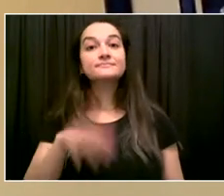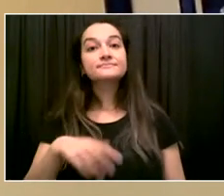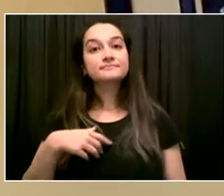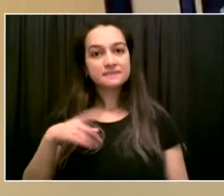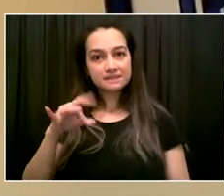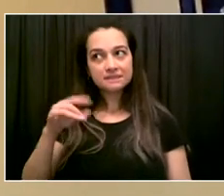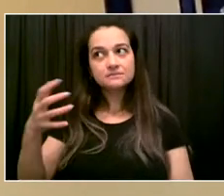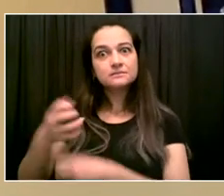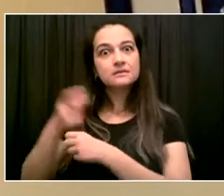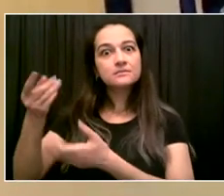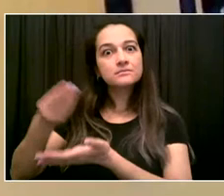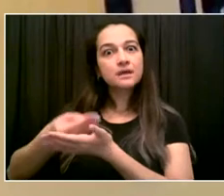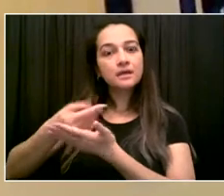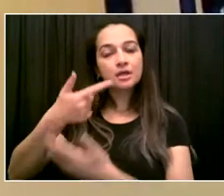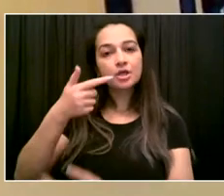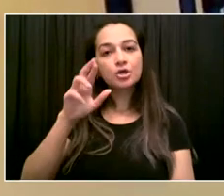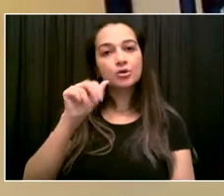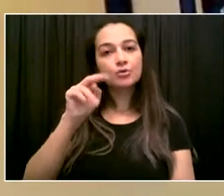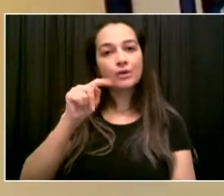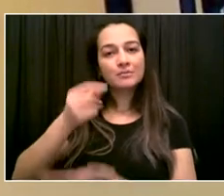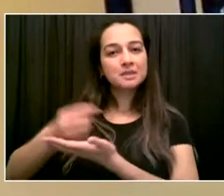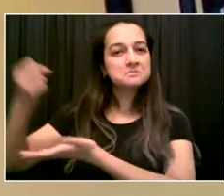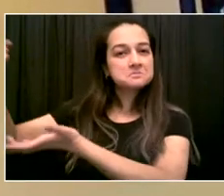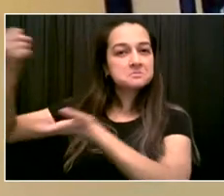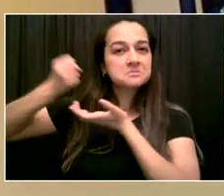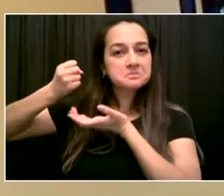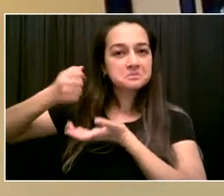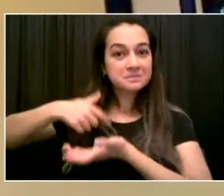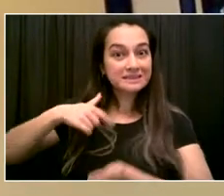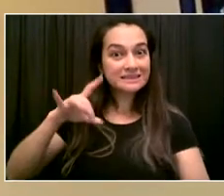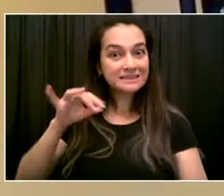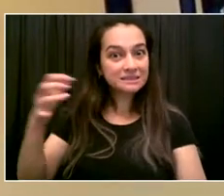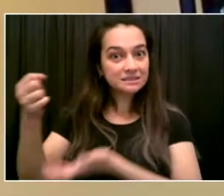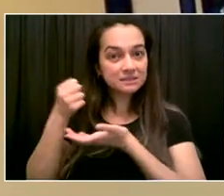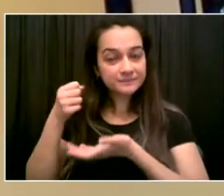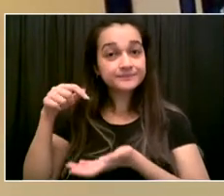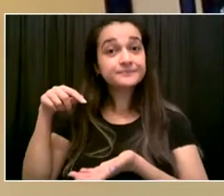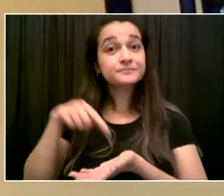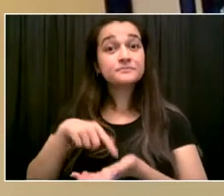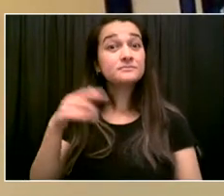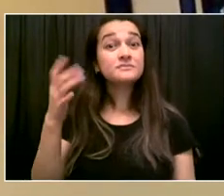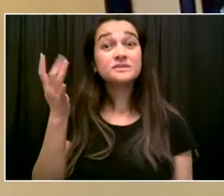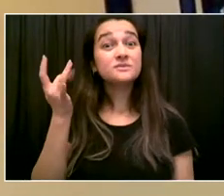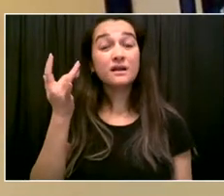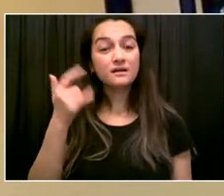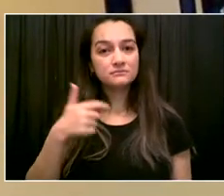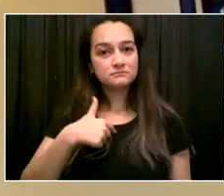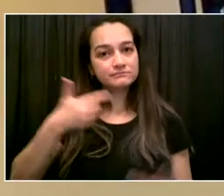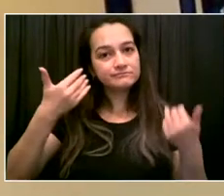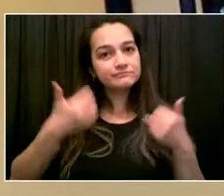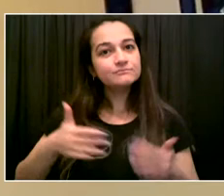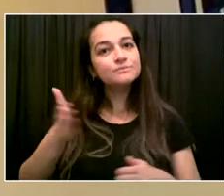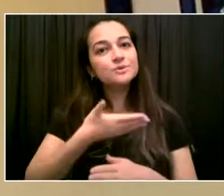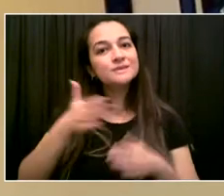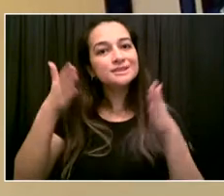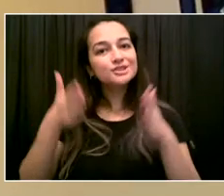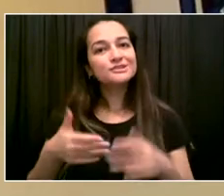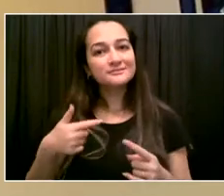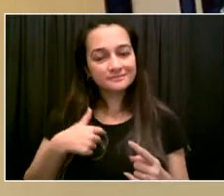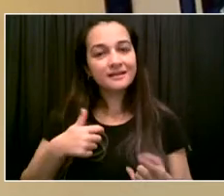will give me the opportunity to bring to my neighborhood the music that I write, my art. I'm a jazz artist.